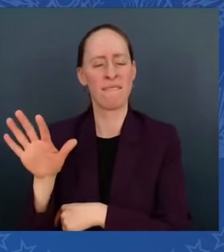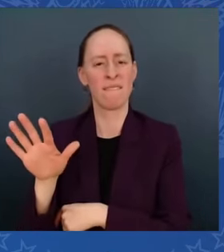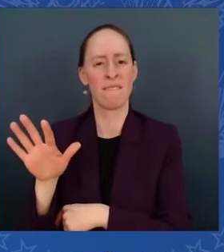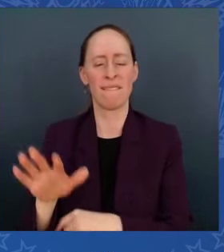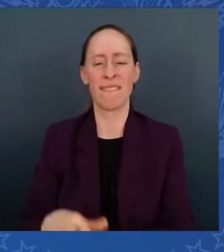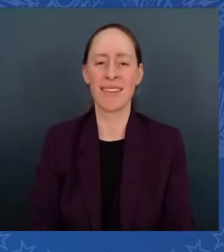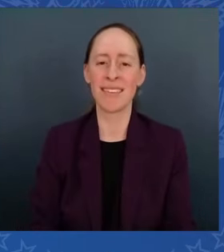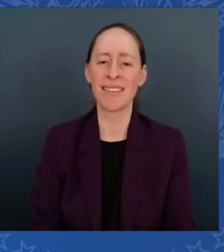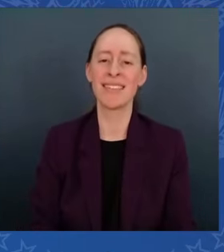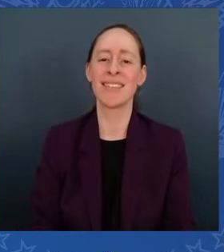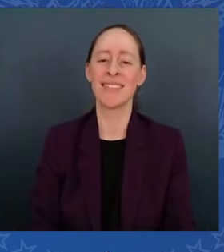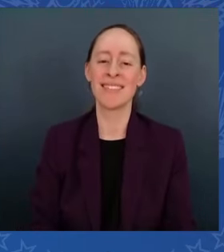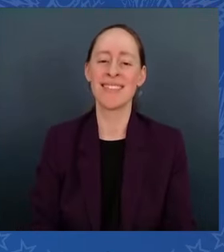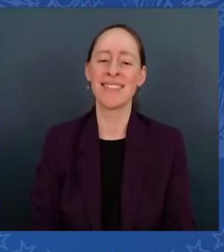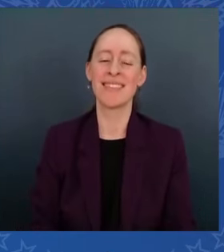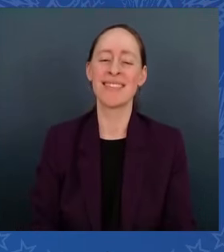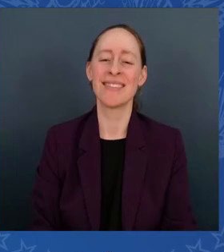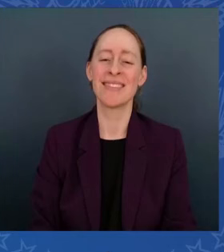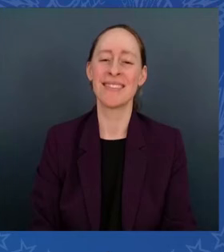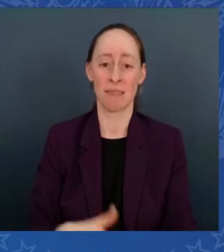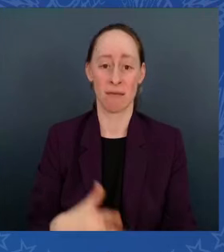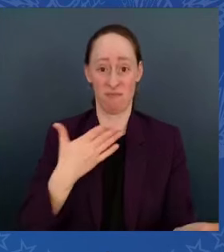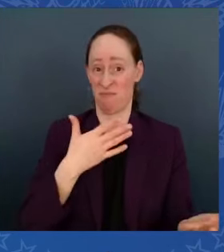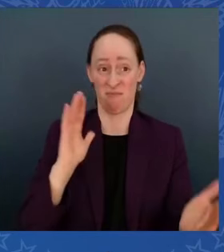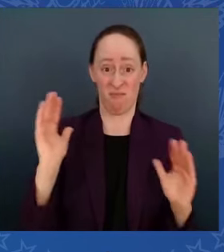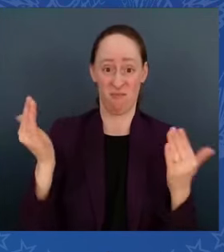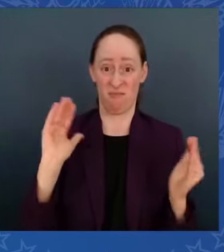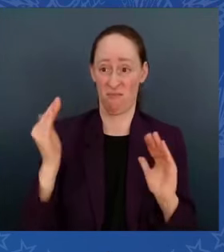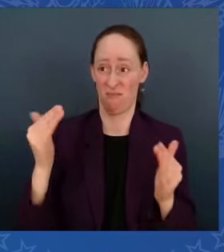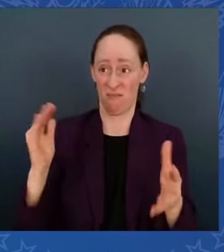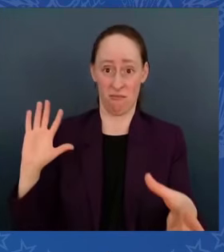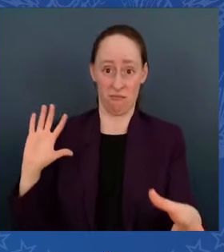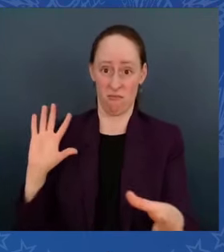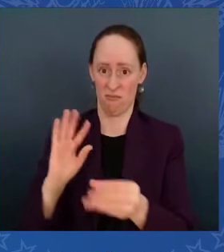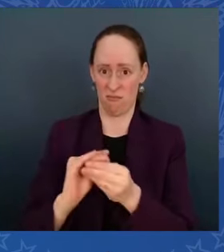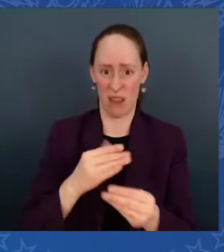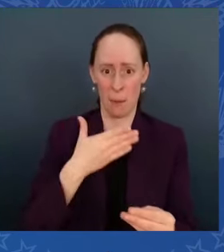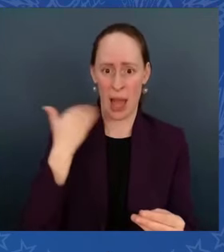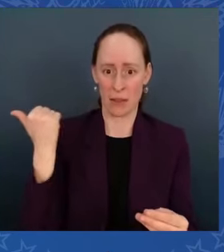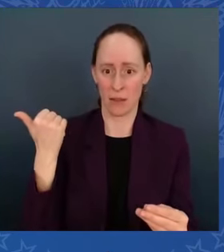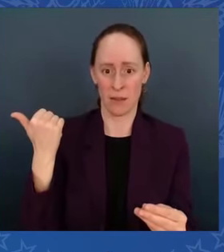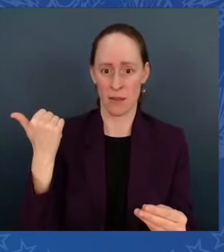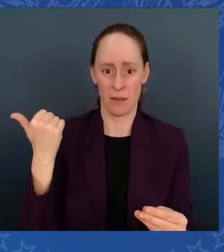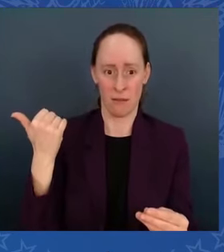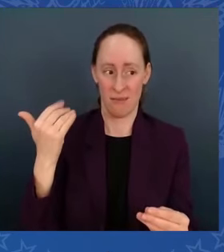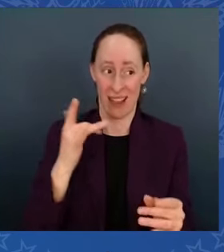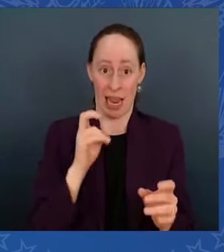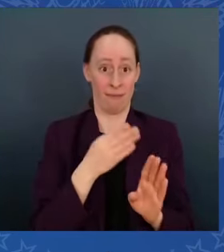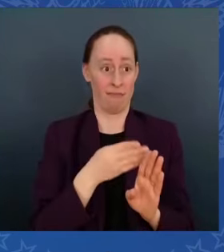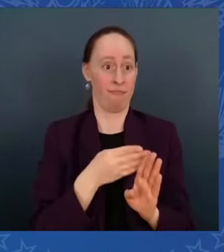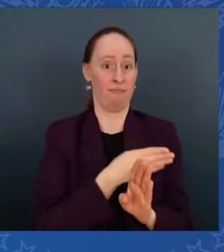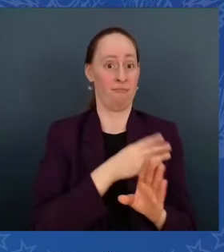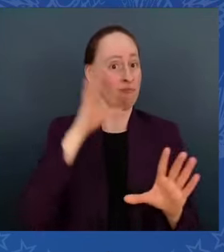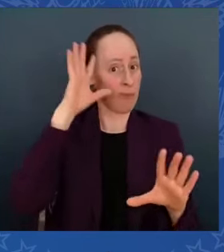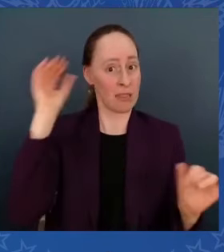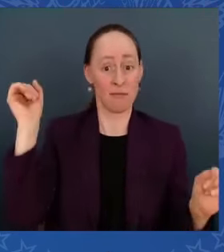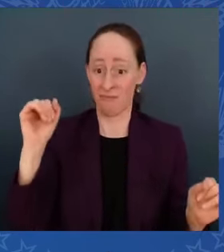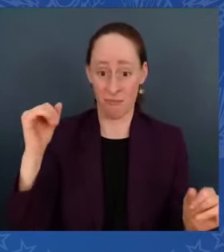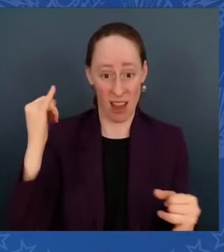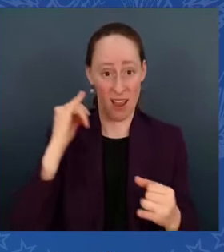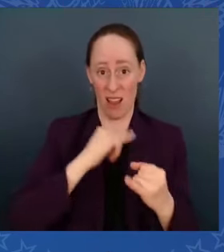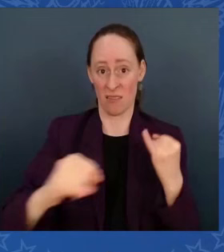year under the previous administration, and the lowest in 25 years. Wages are rising nationwide,